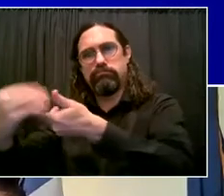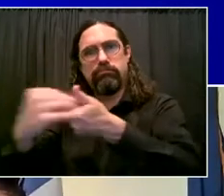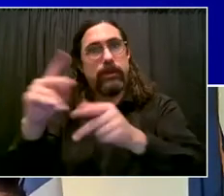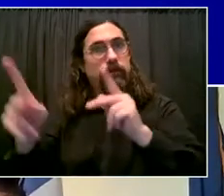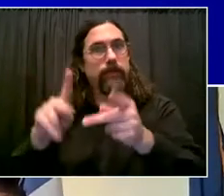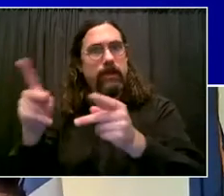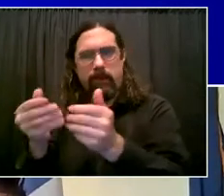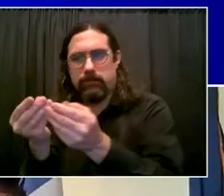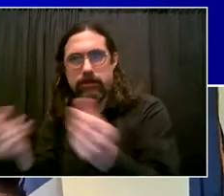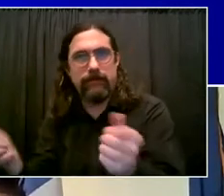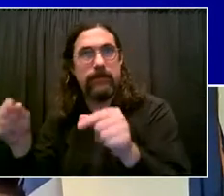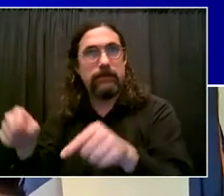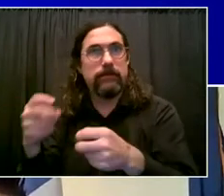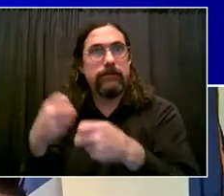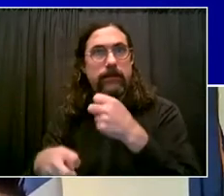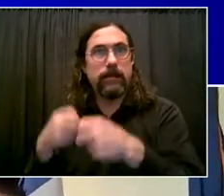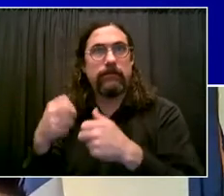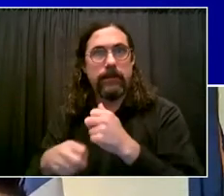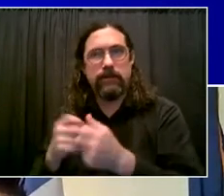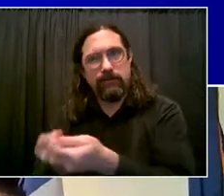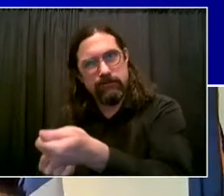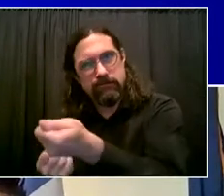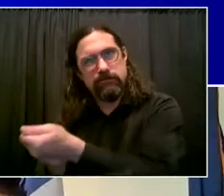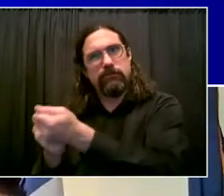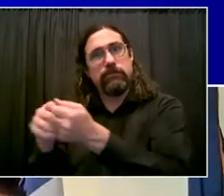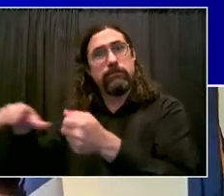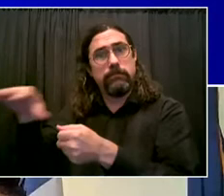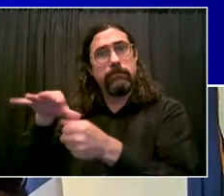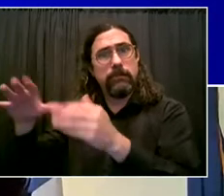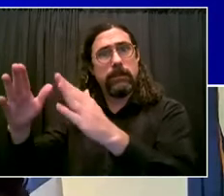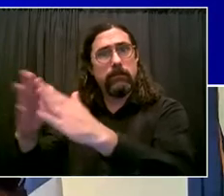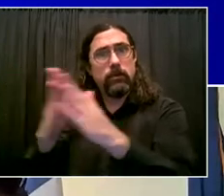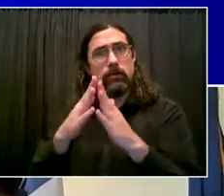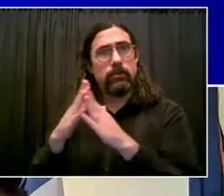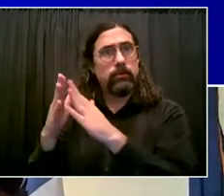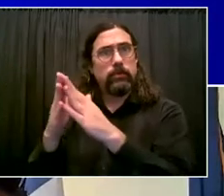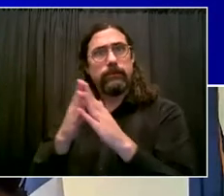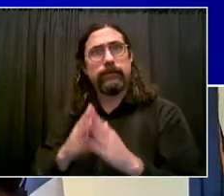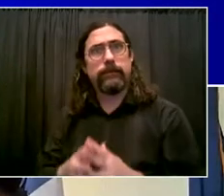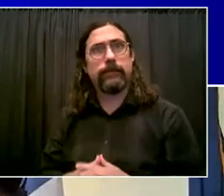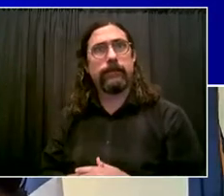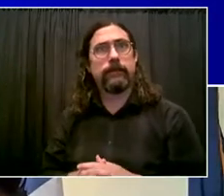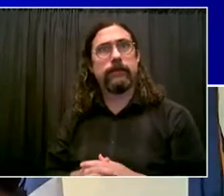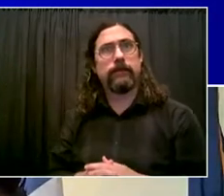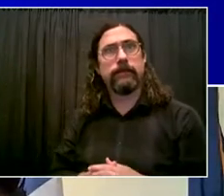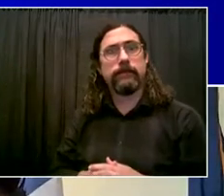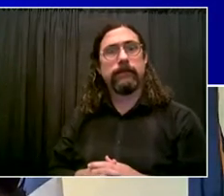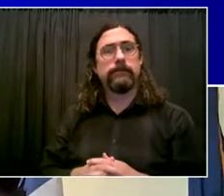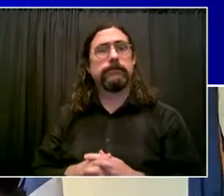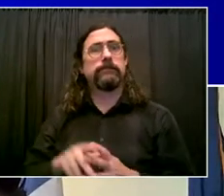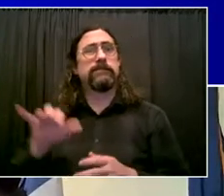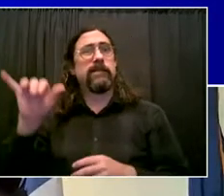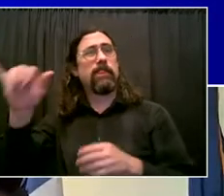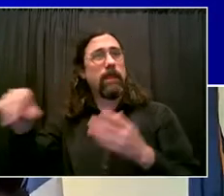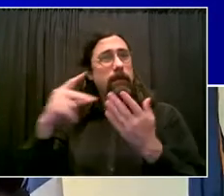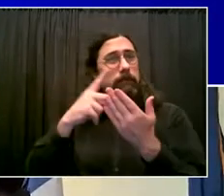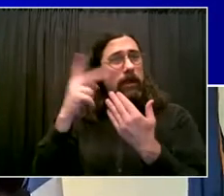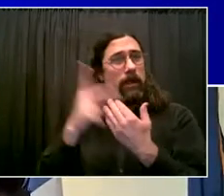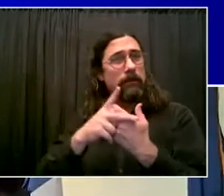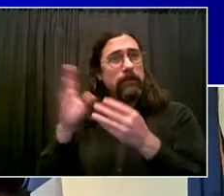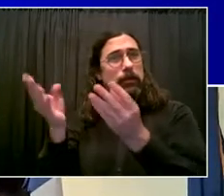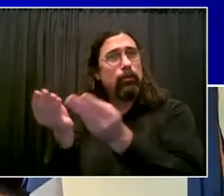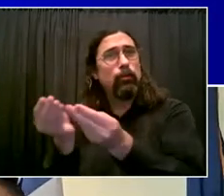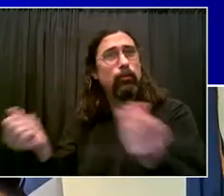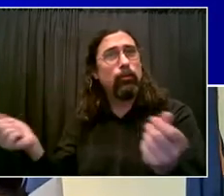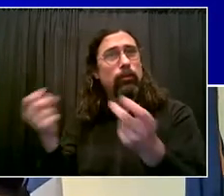to say we have doubled the number of members of Cure Violence crisis management for this summer. It will triple for next summer working